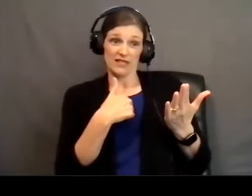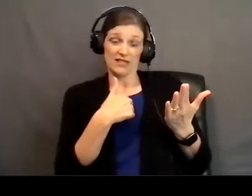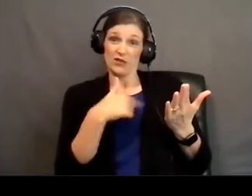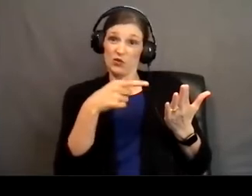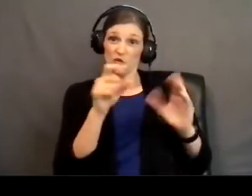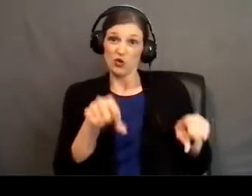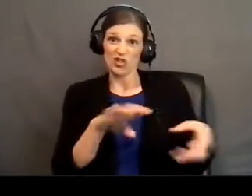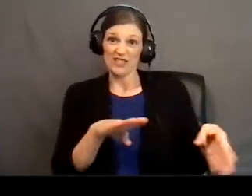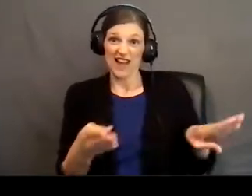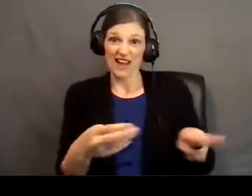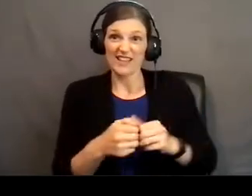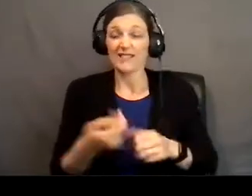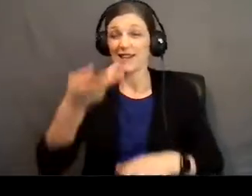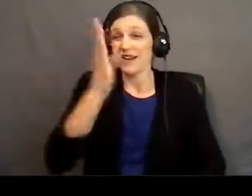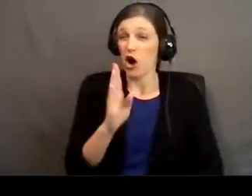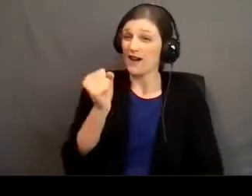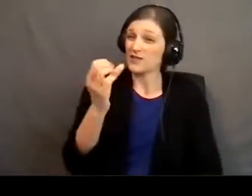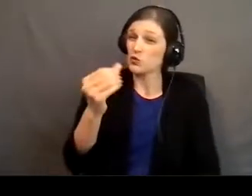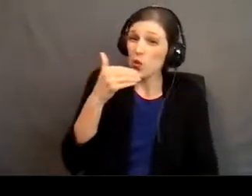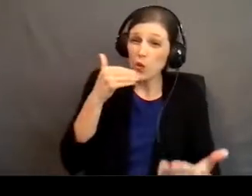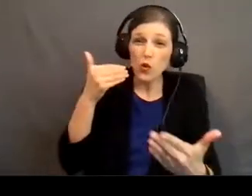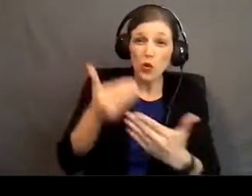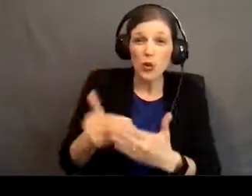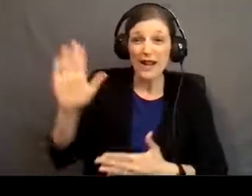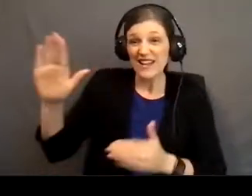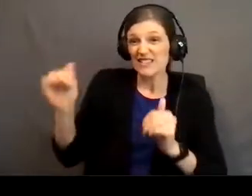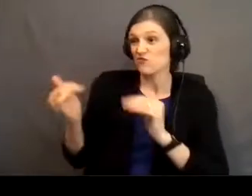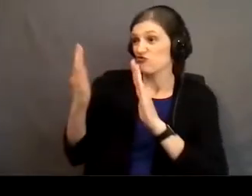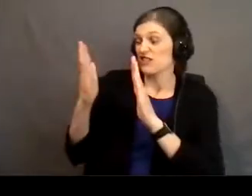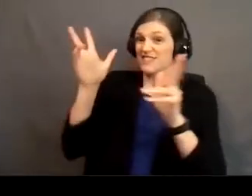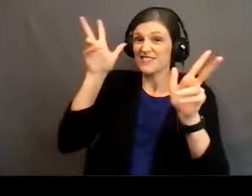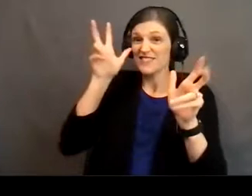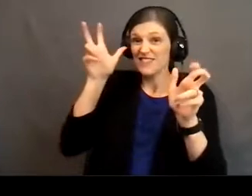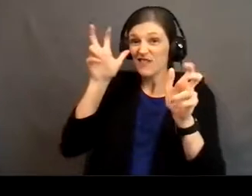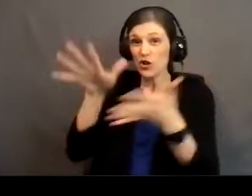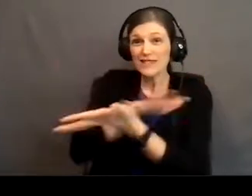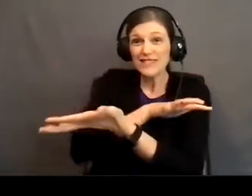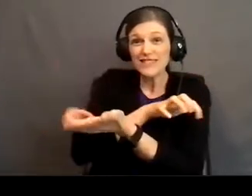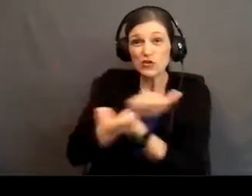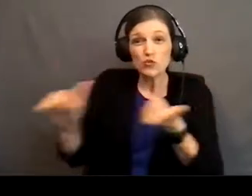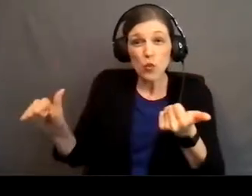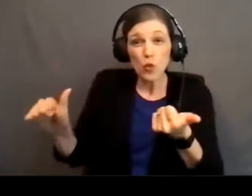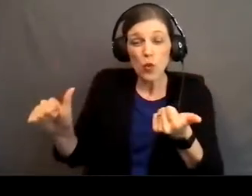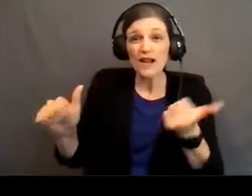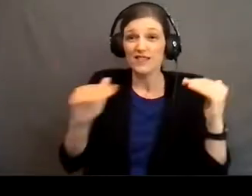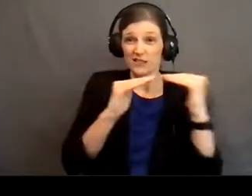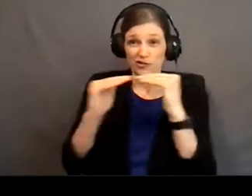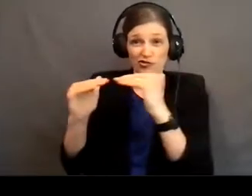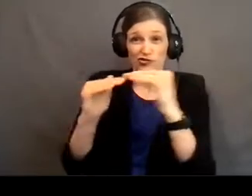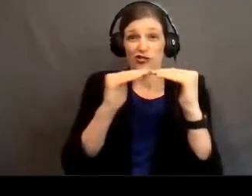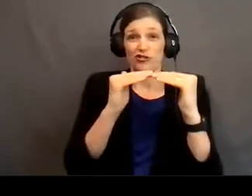Because God is so good that at his presence, evil will be destroyed, right? Justice will